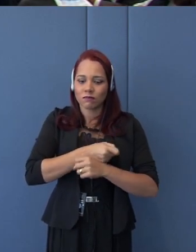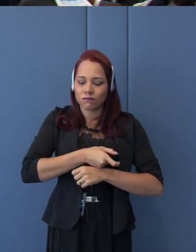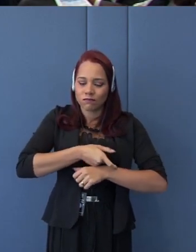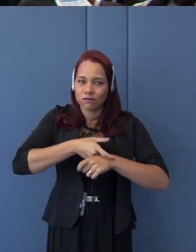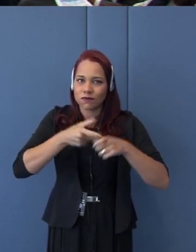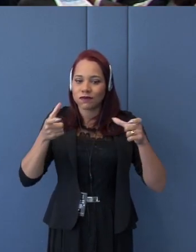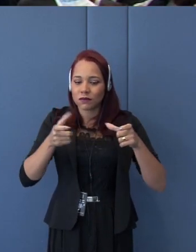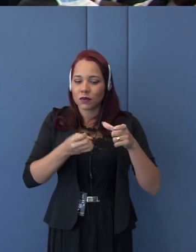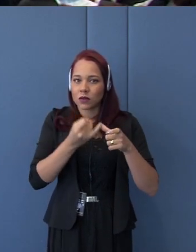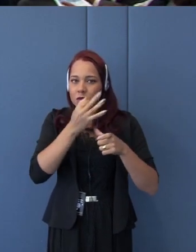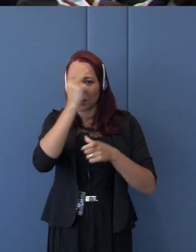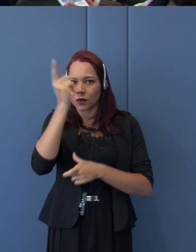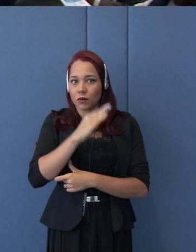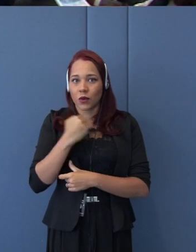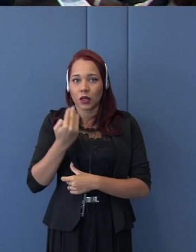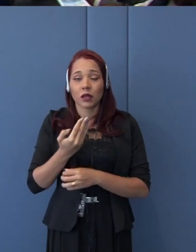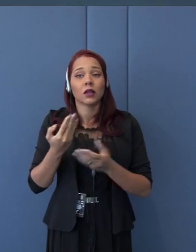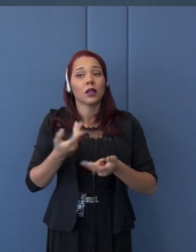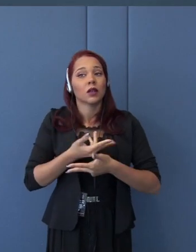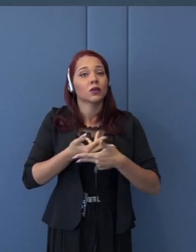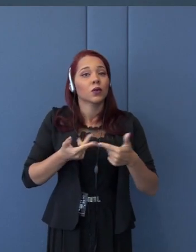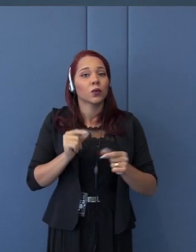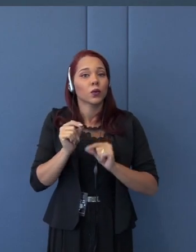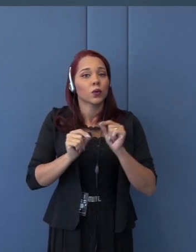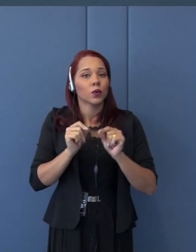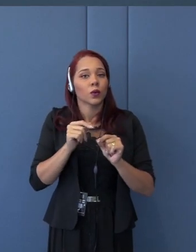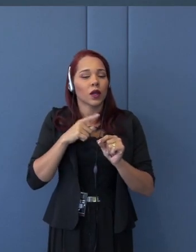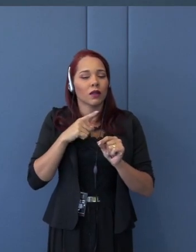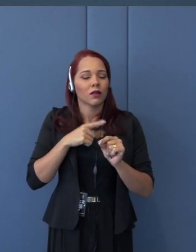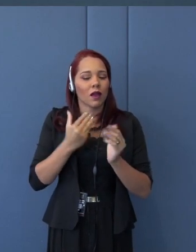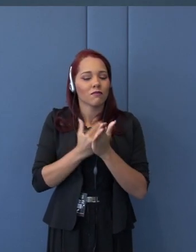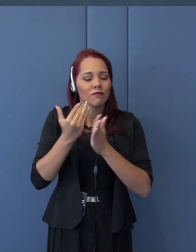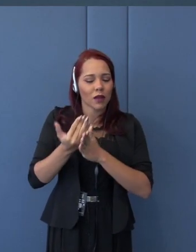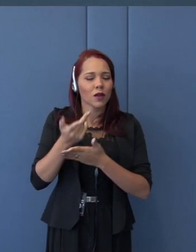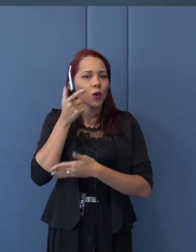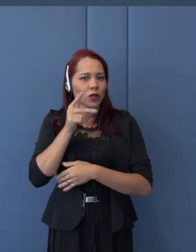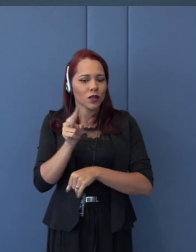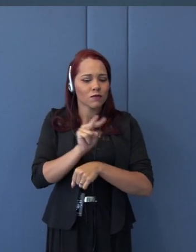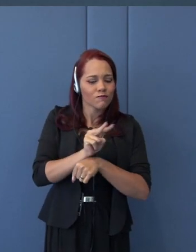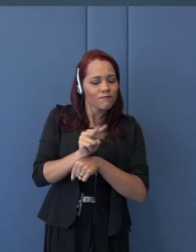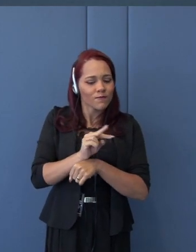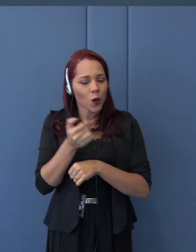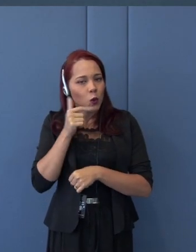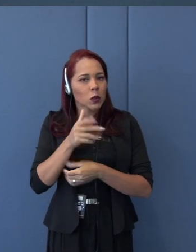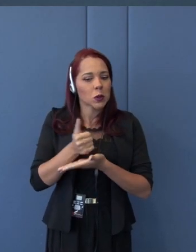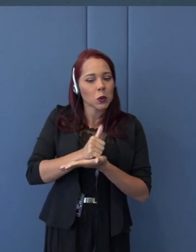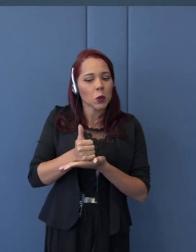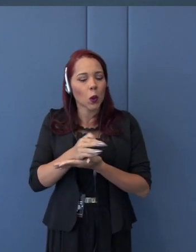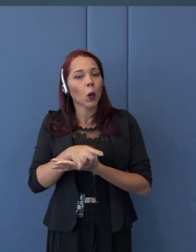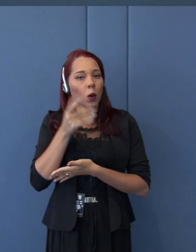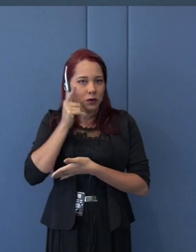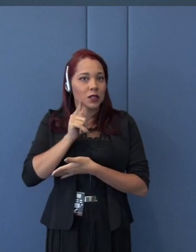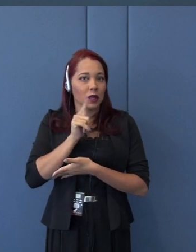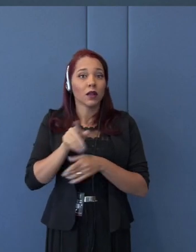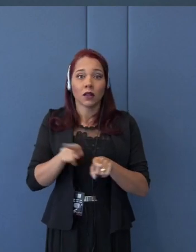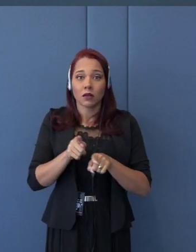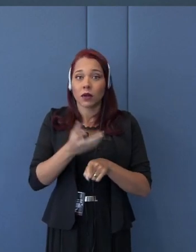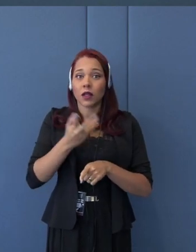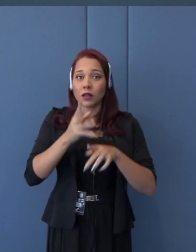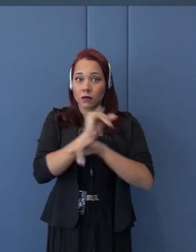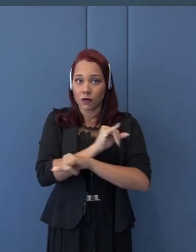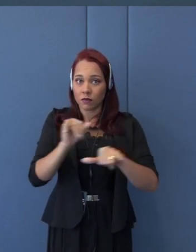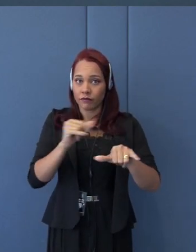under control. And, also, I'd like to mention that there are people, 46